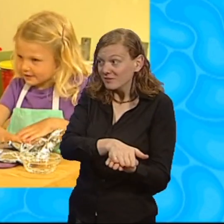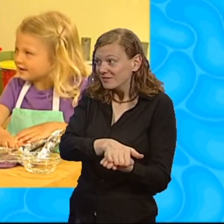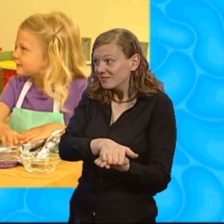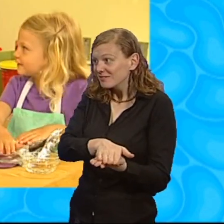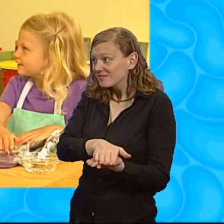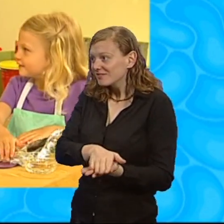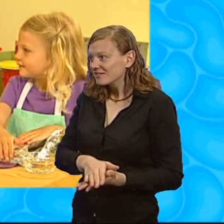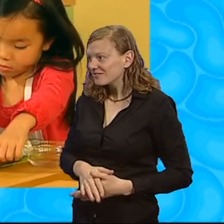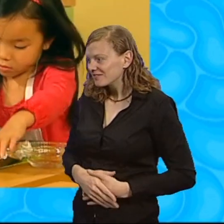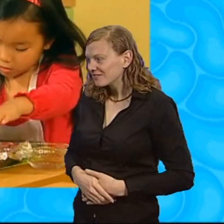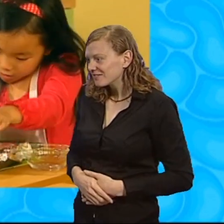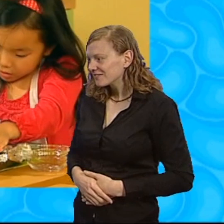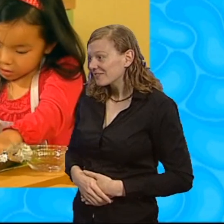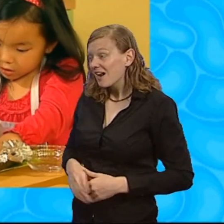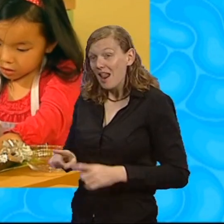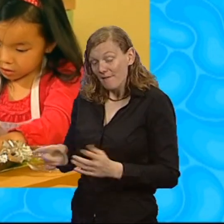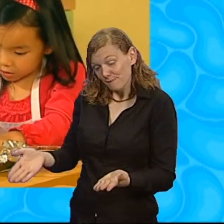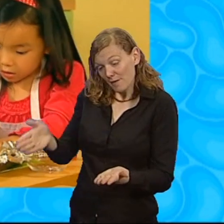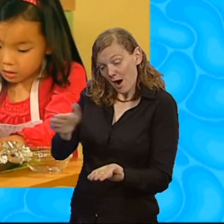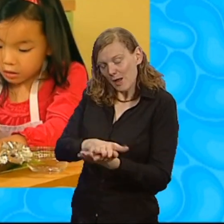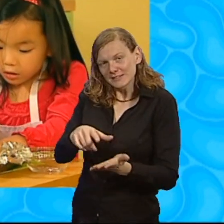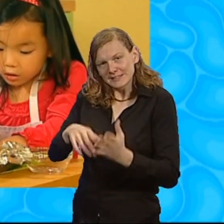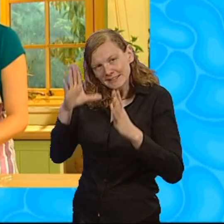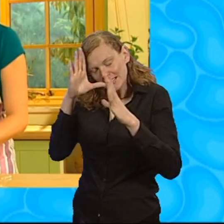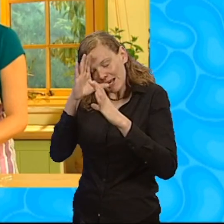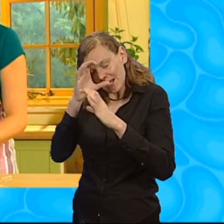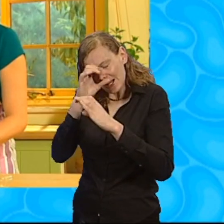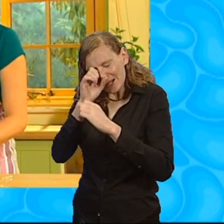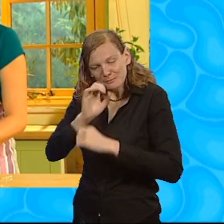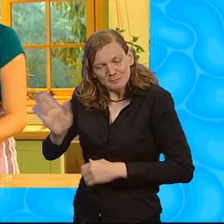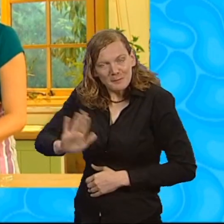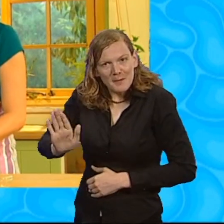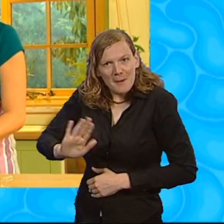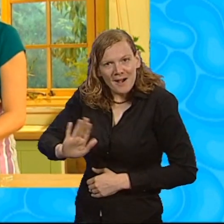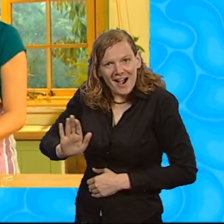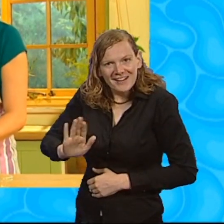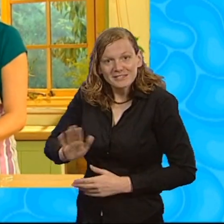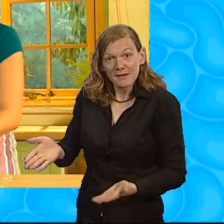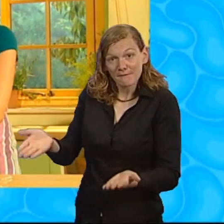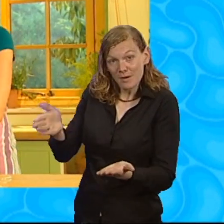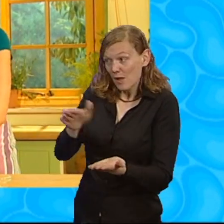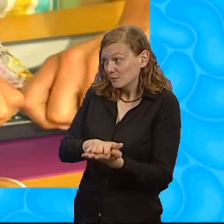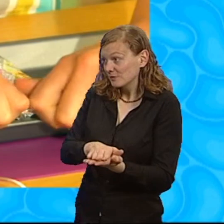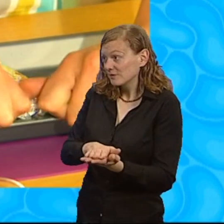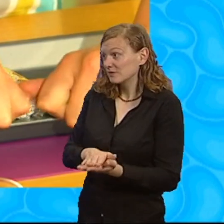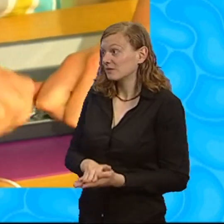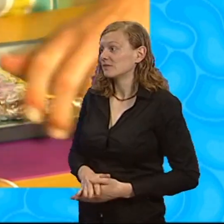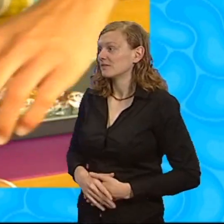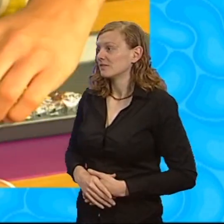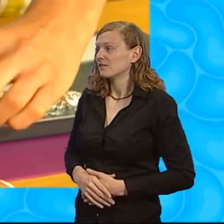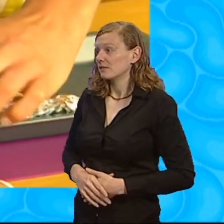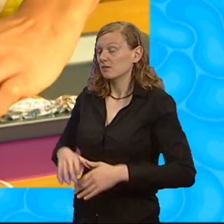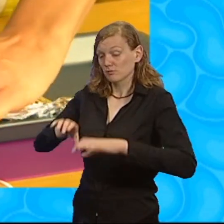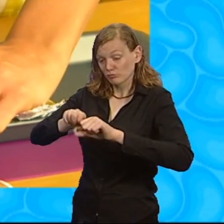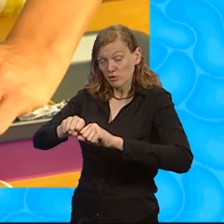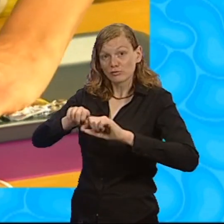Night, night. And do you know when we go to bed, we want to get nice and tucked in, so we're all nice and safe and secure. Let's tuck